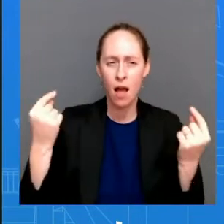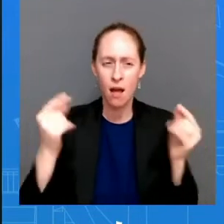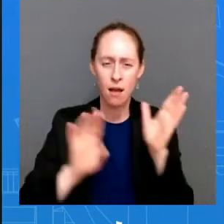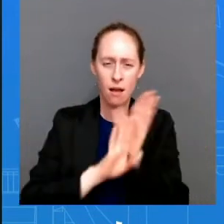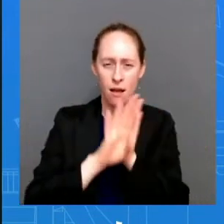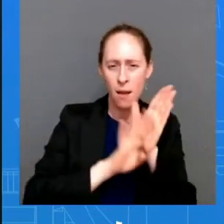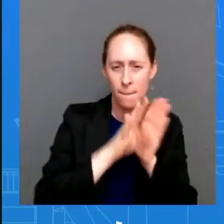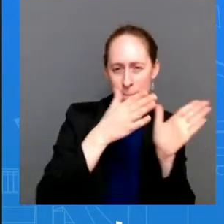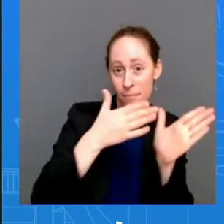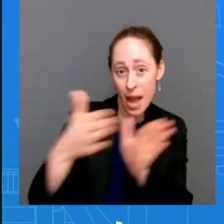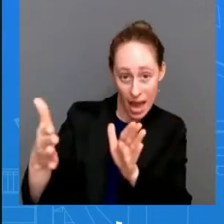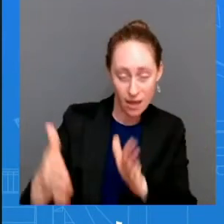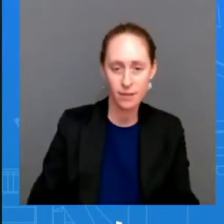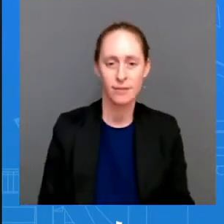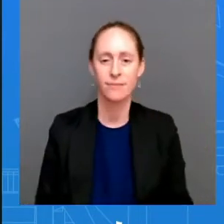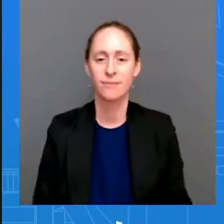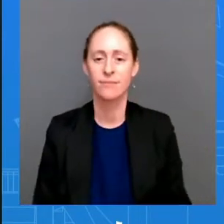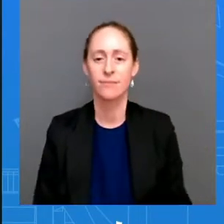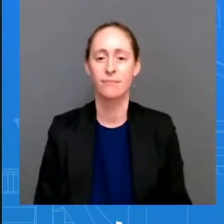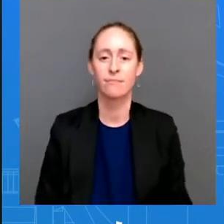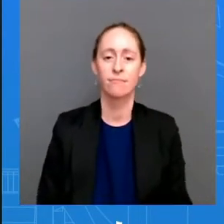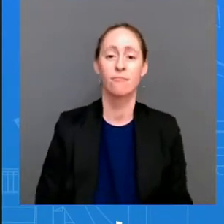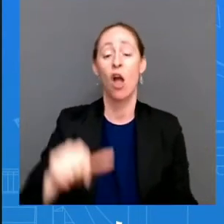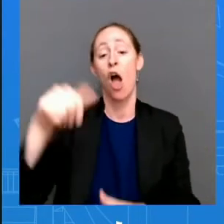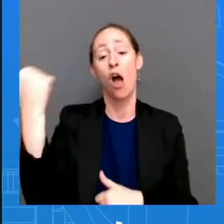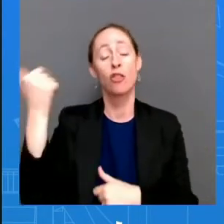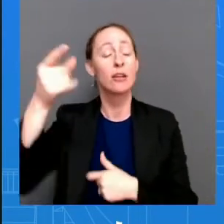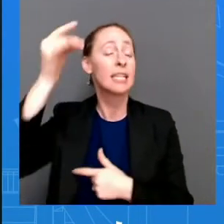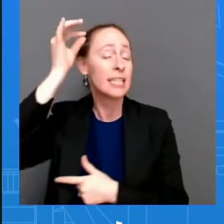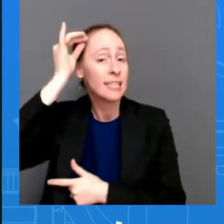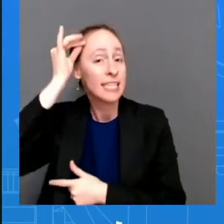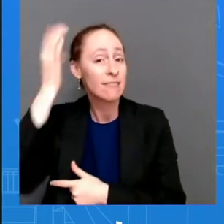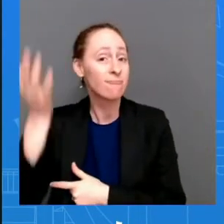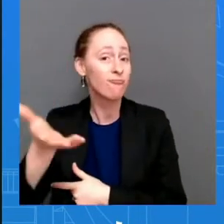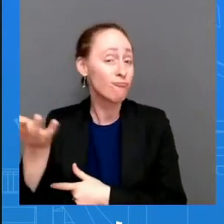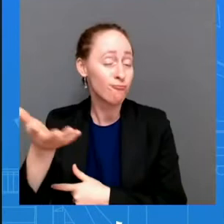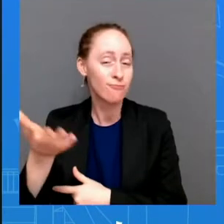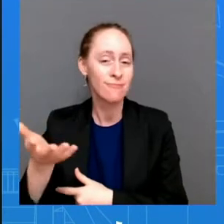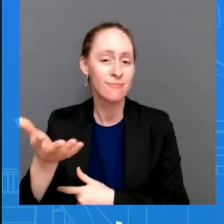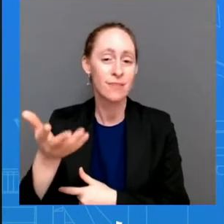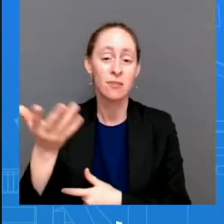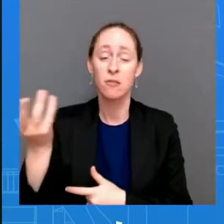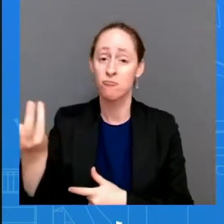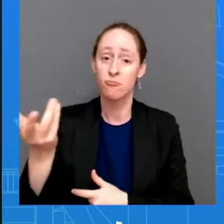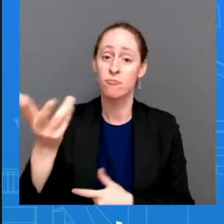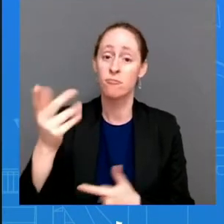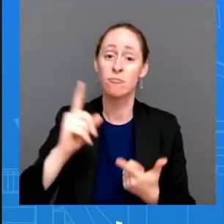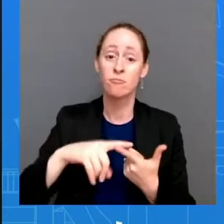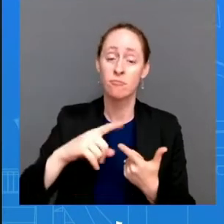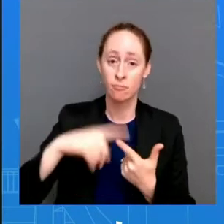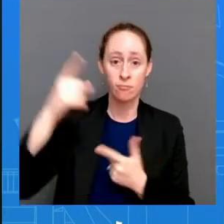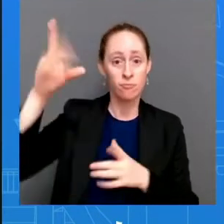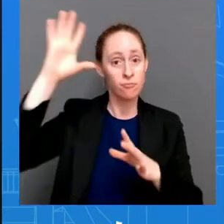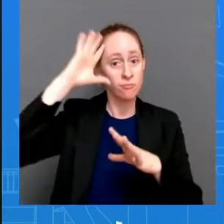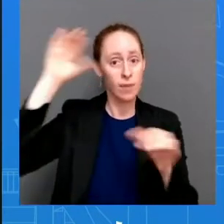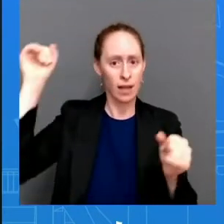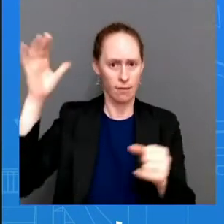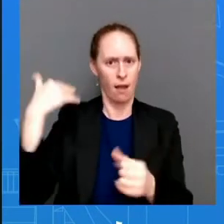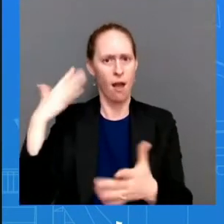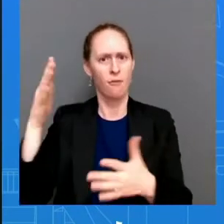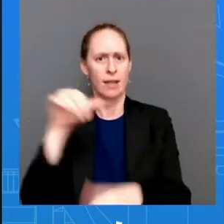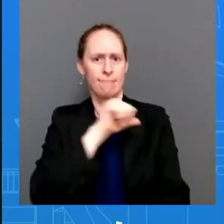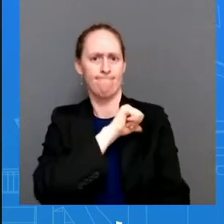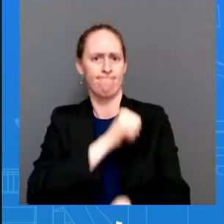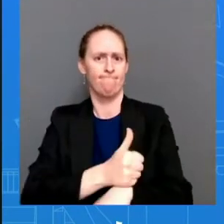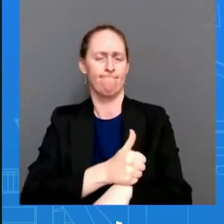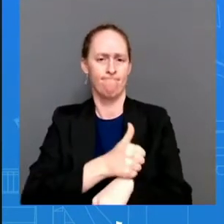about is, you know, the President has executive authority, but he also has to make sure he talks to the legal experts, right? He has to